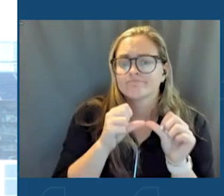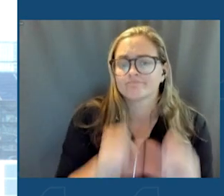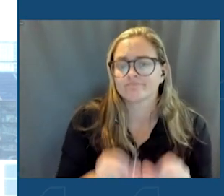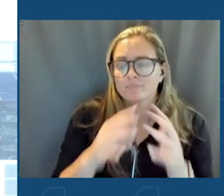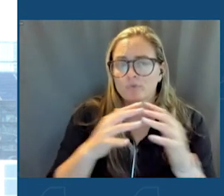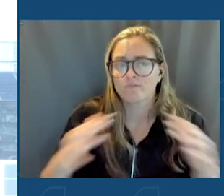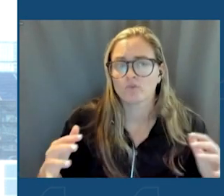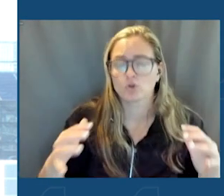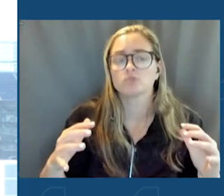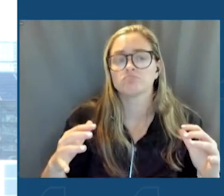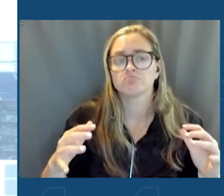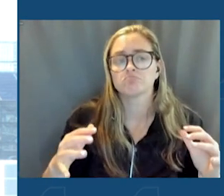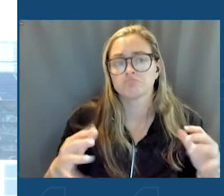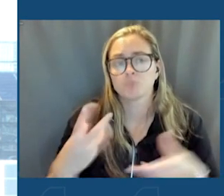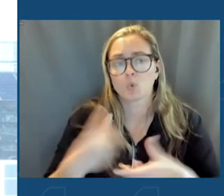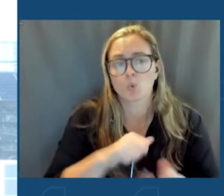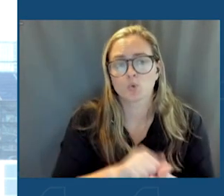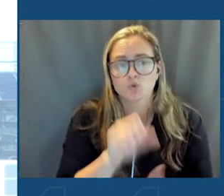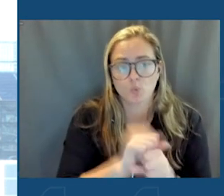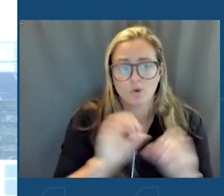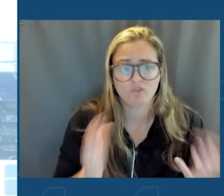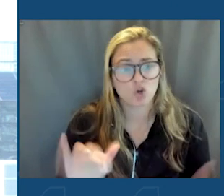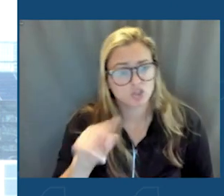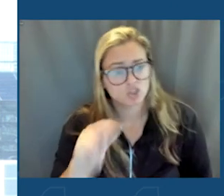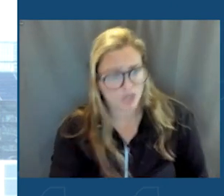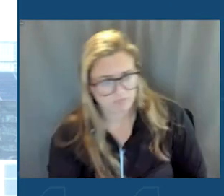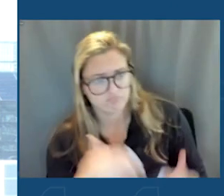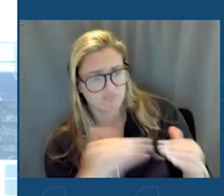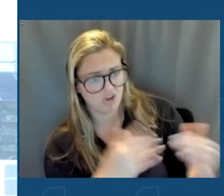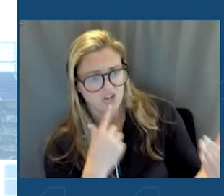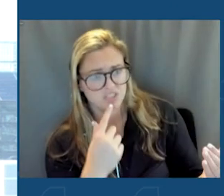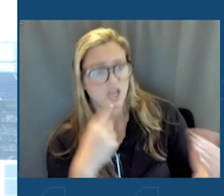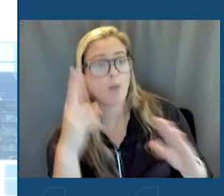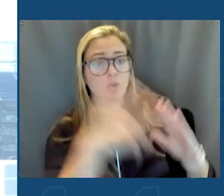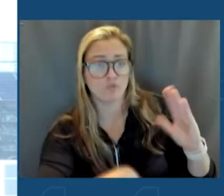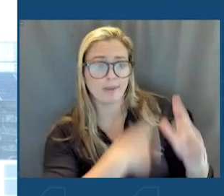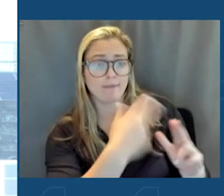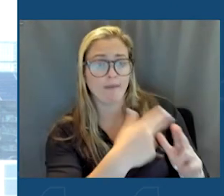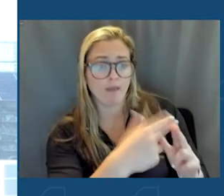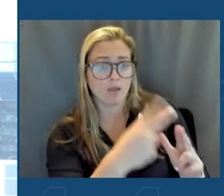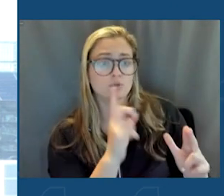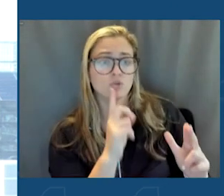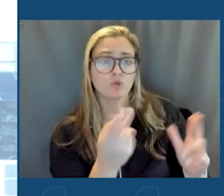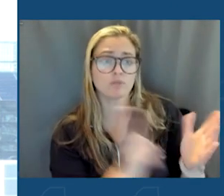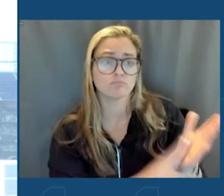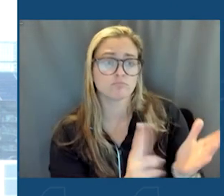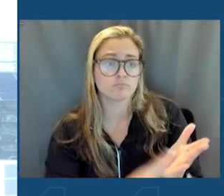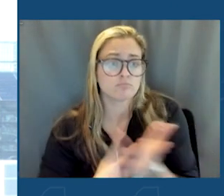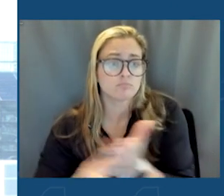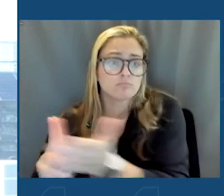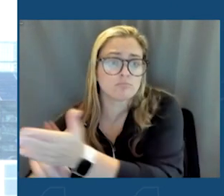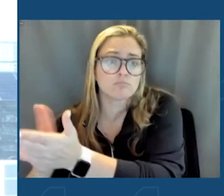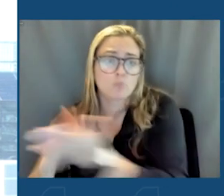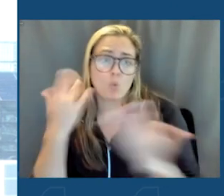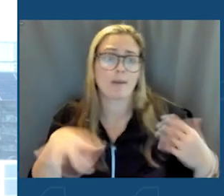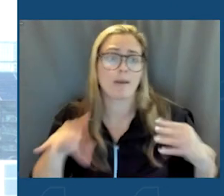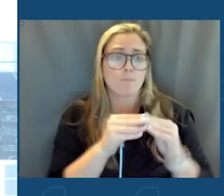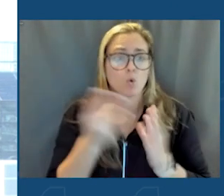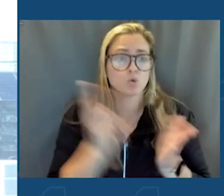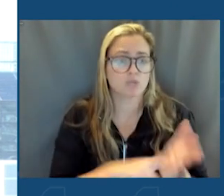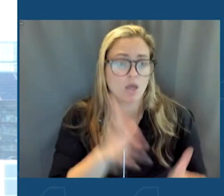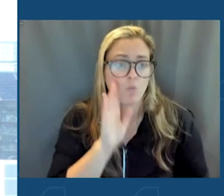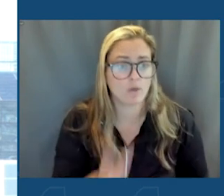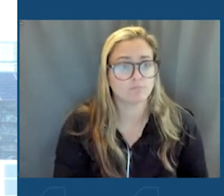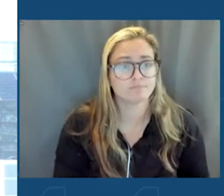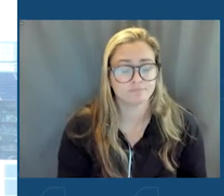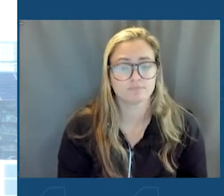green workforce. And, Jane, it's fair to say I'm going to read some names that are signed on, and we expect many more to sign on in